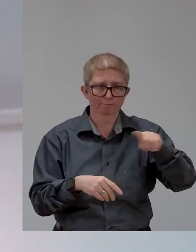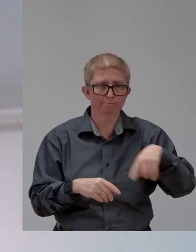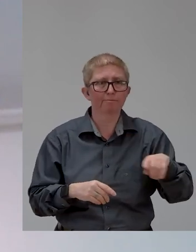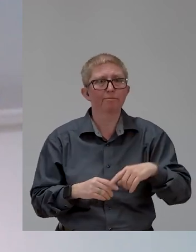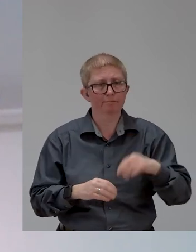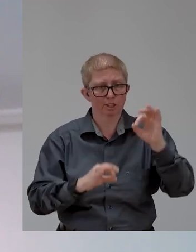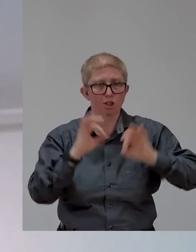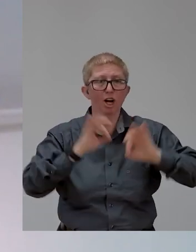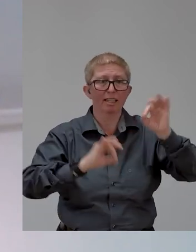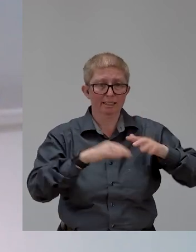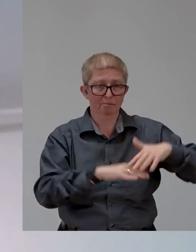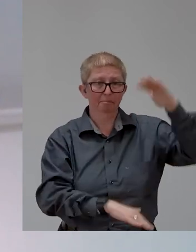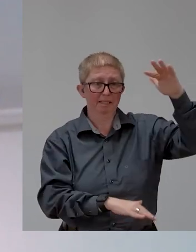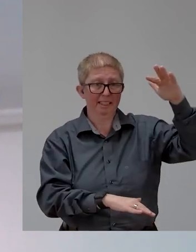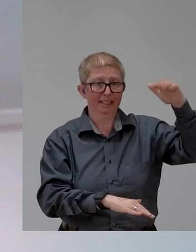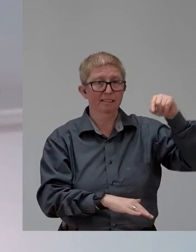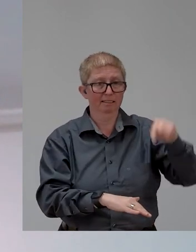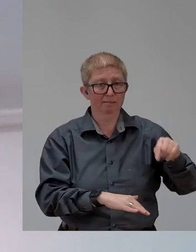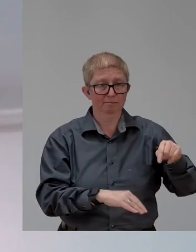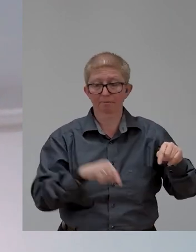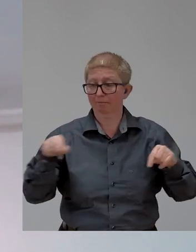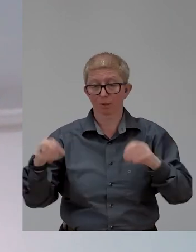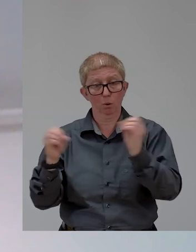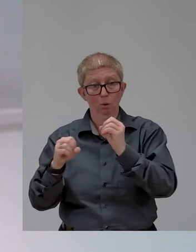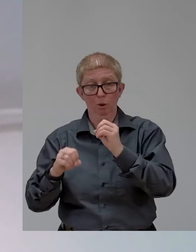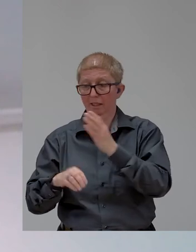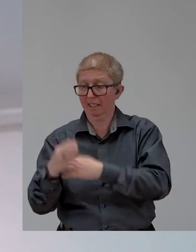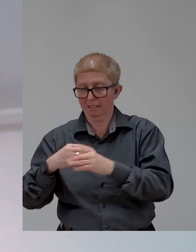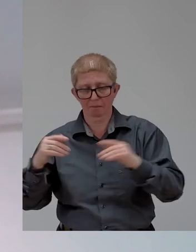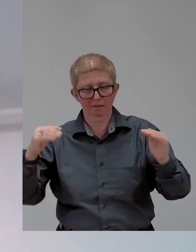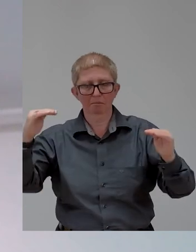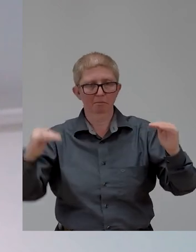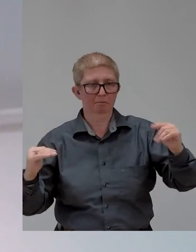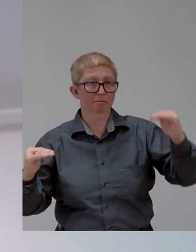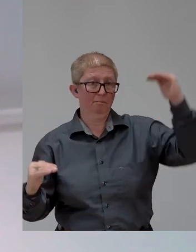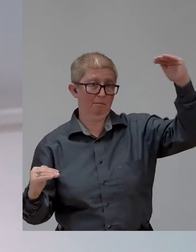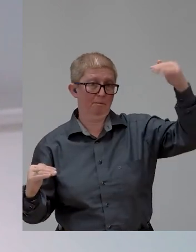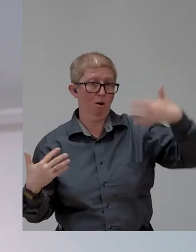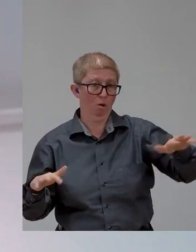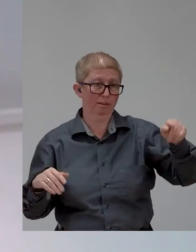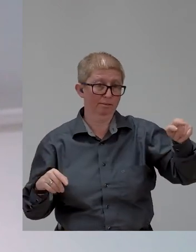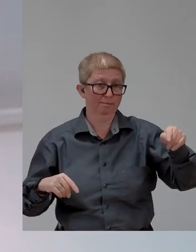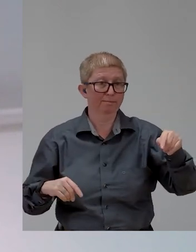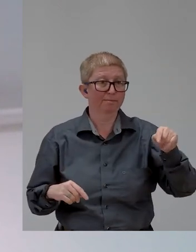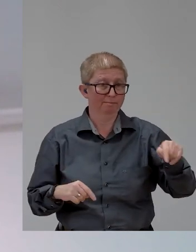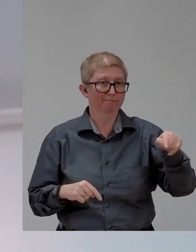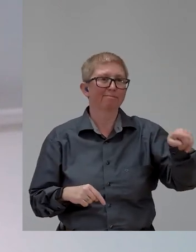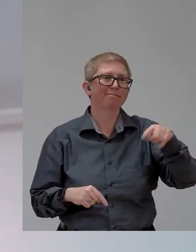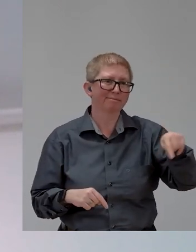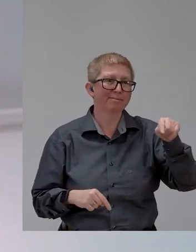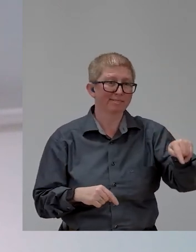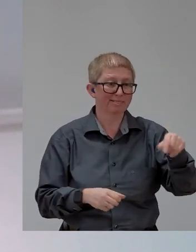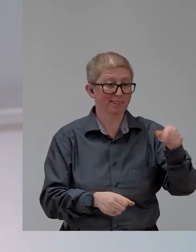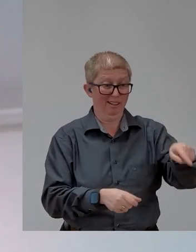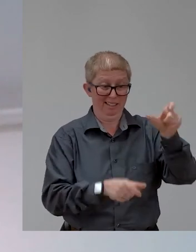the numbers are fairly consistent. People with disabilities, when they are employed, are generally not employed so much in the formal